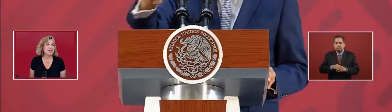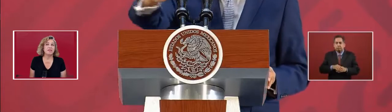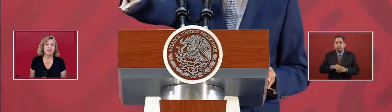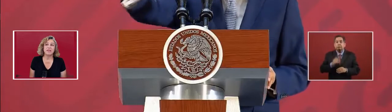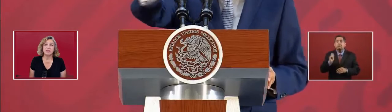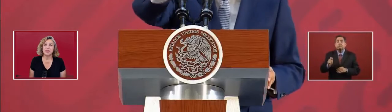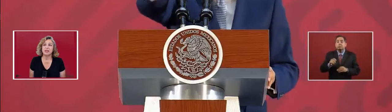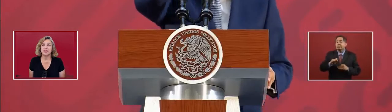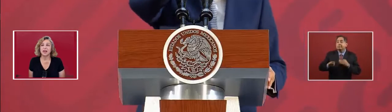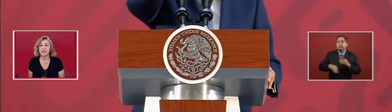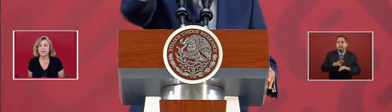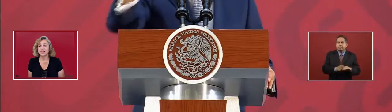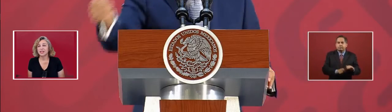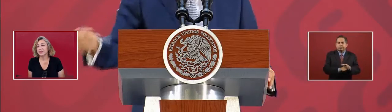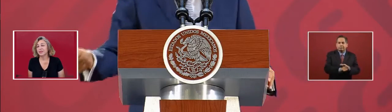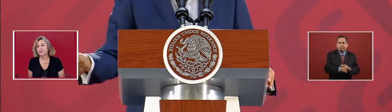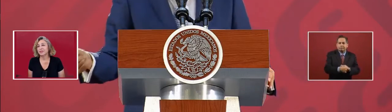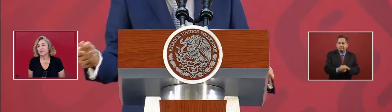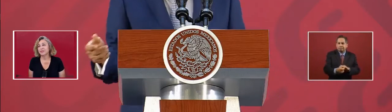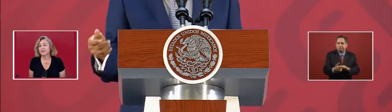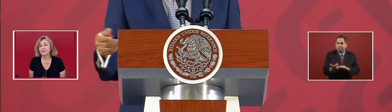They gave everybody their cut.